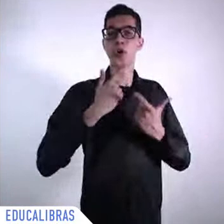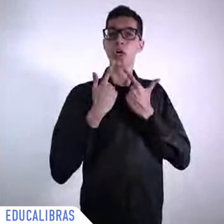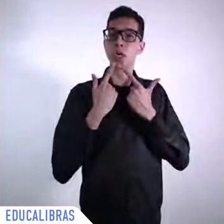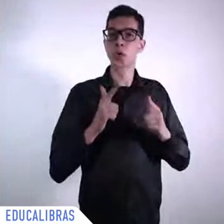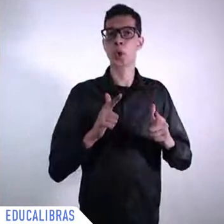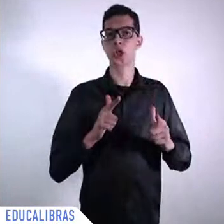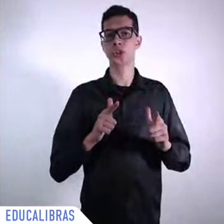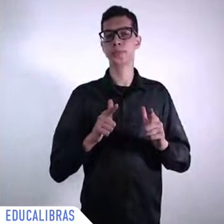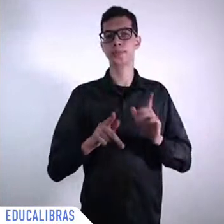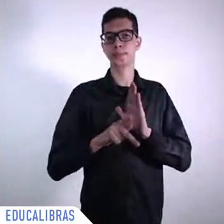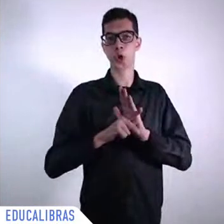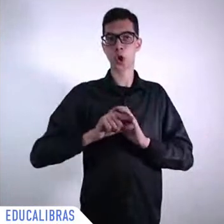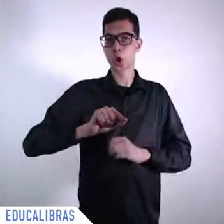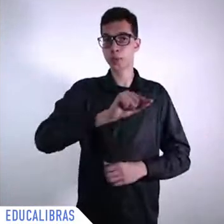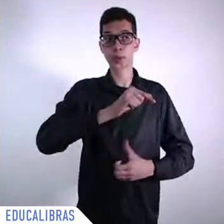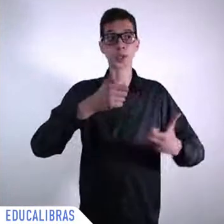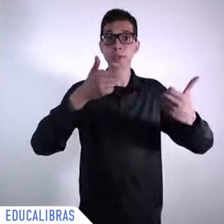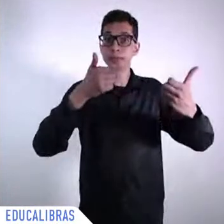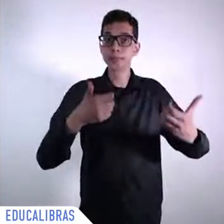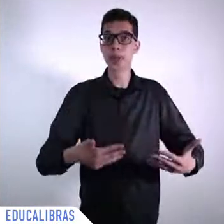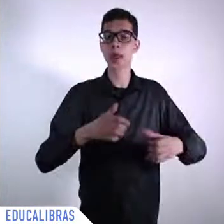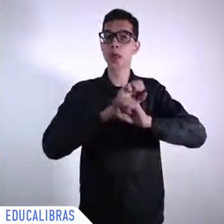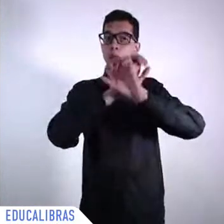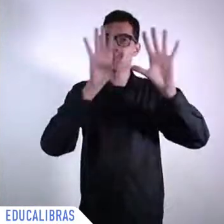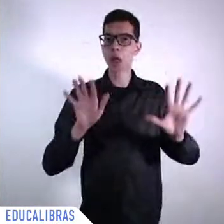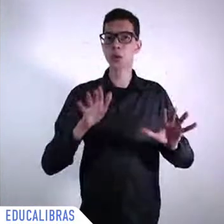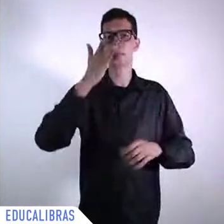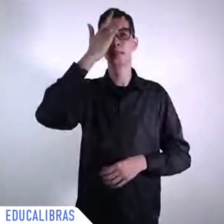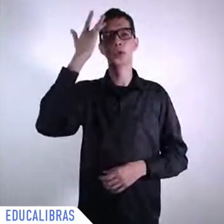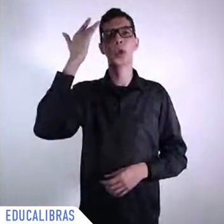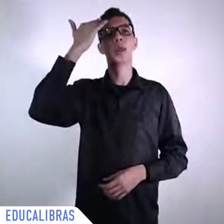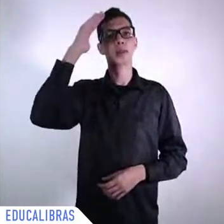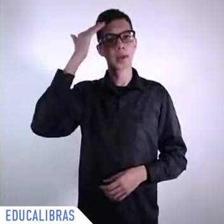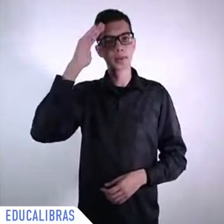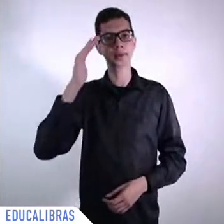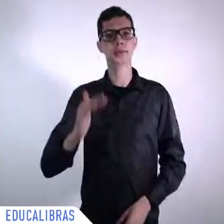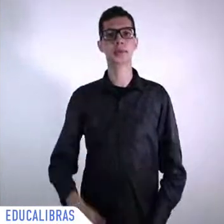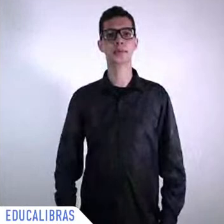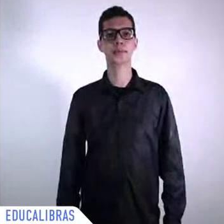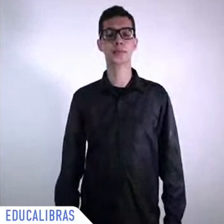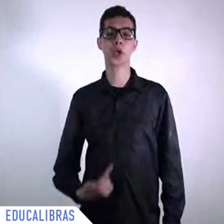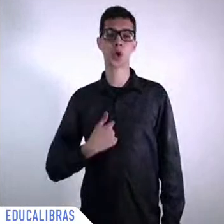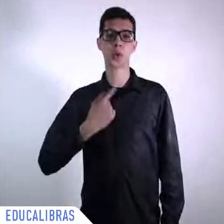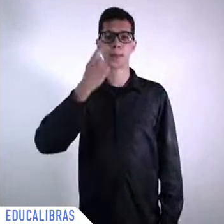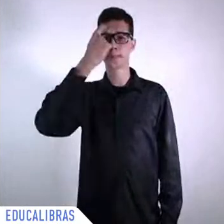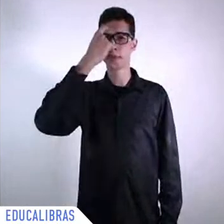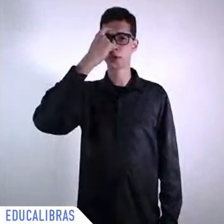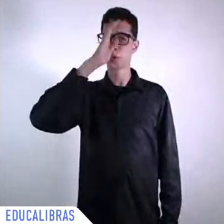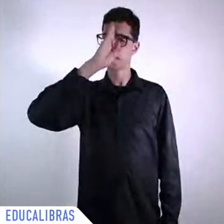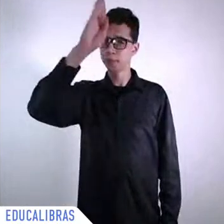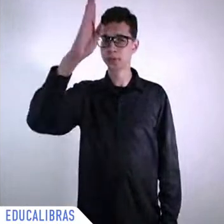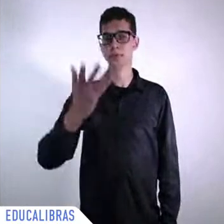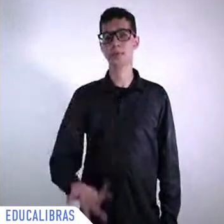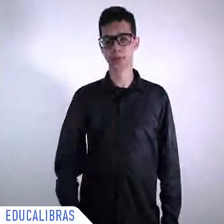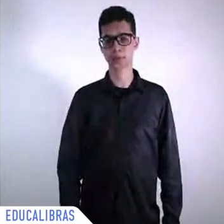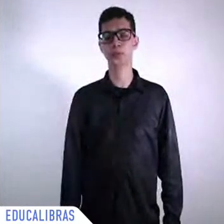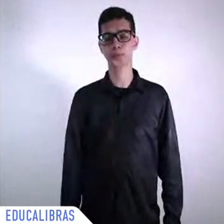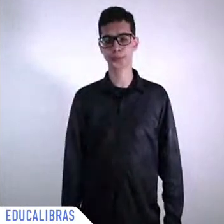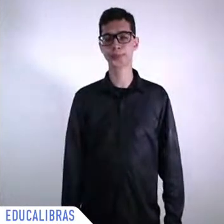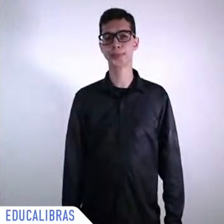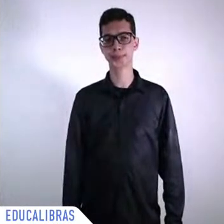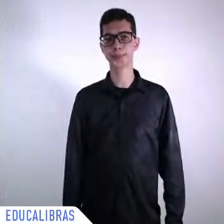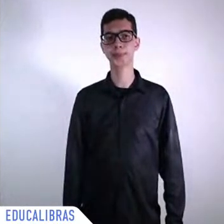and I'm afraid that sometimes social networks exacerbate this fragmentation and this